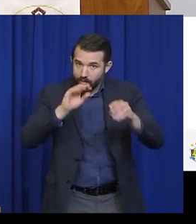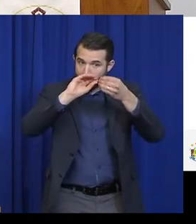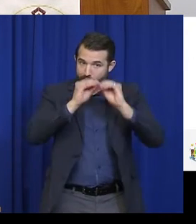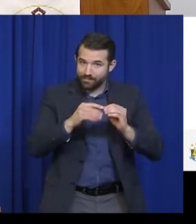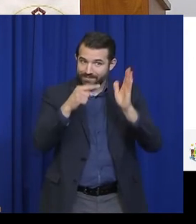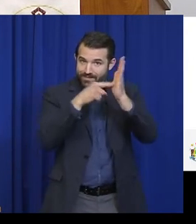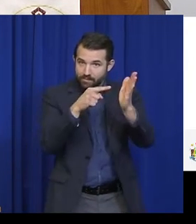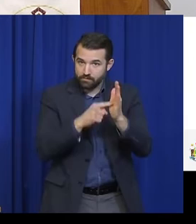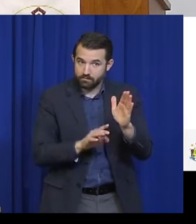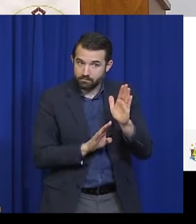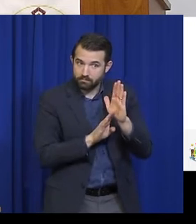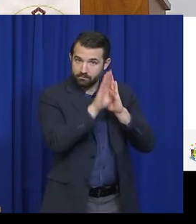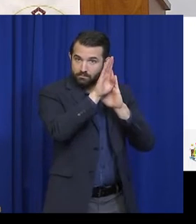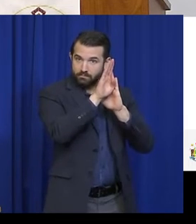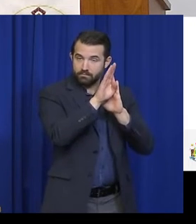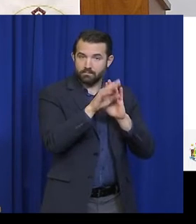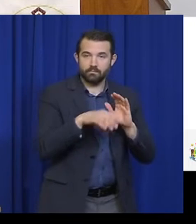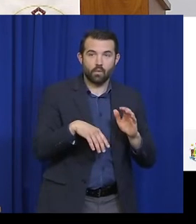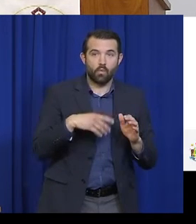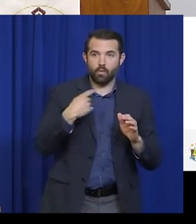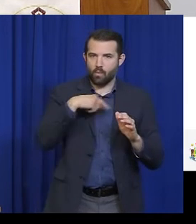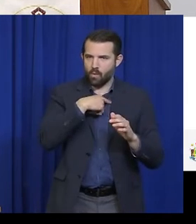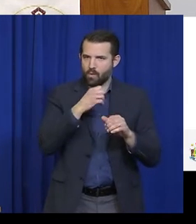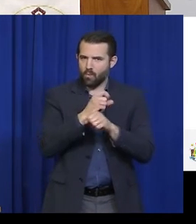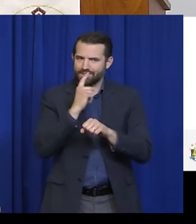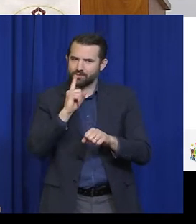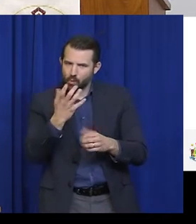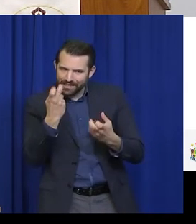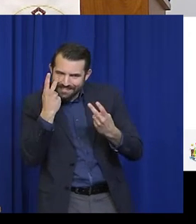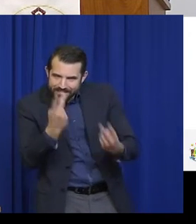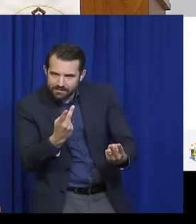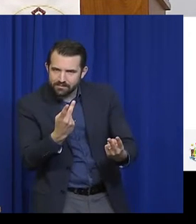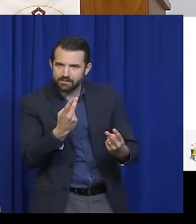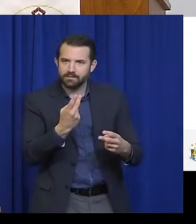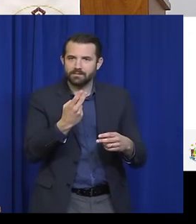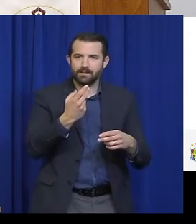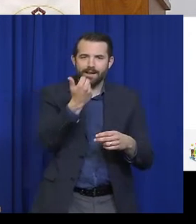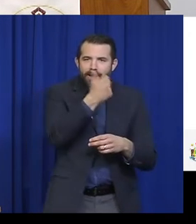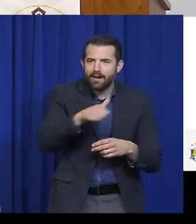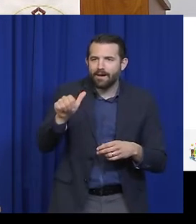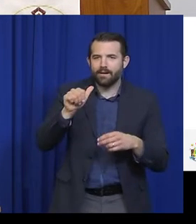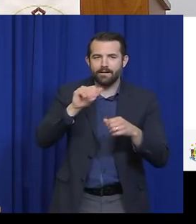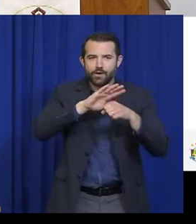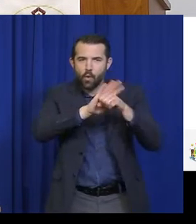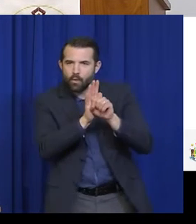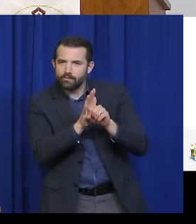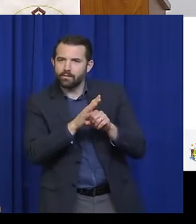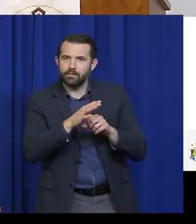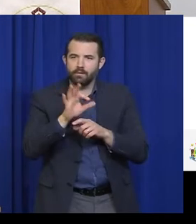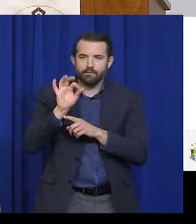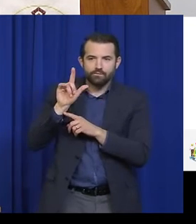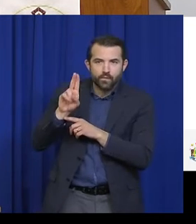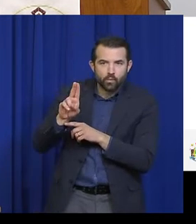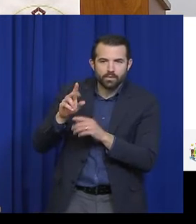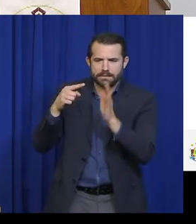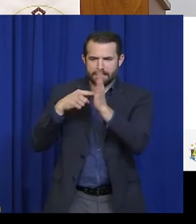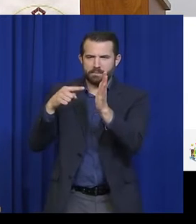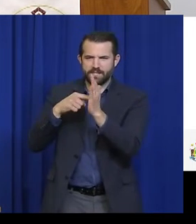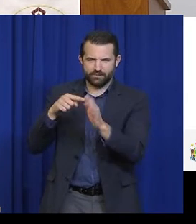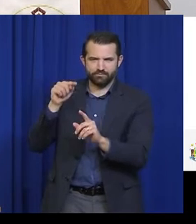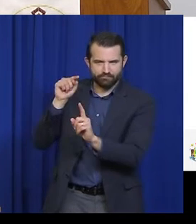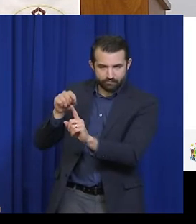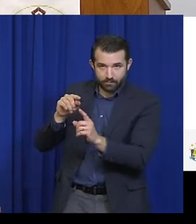One, a downward trajectory of influenza-like illnesses and COVID-like syndromic cases.